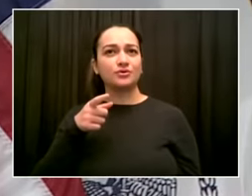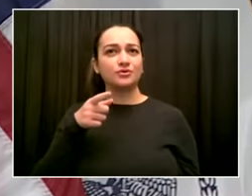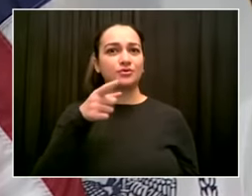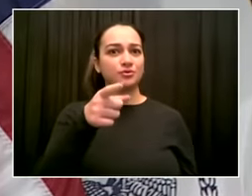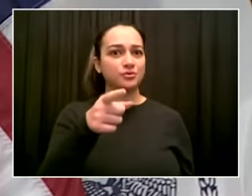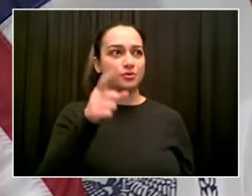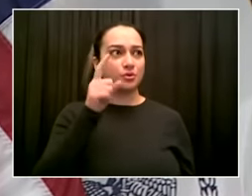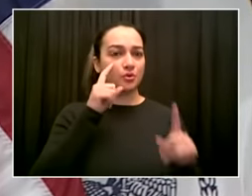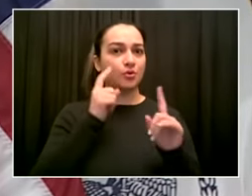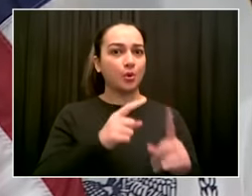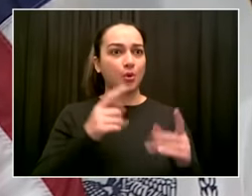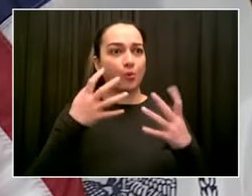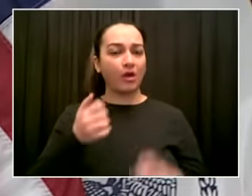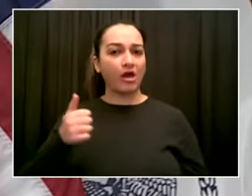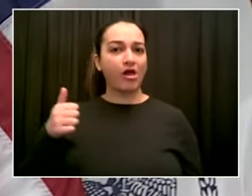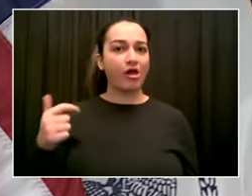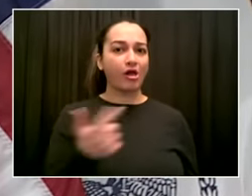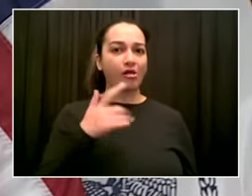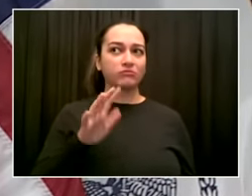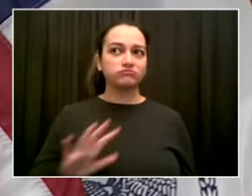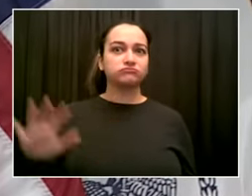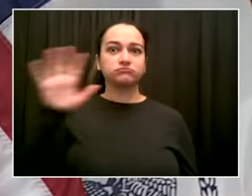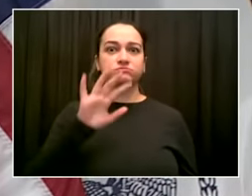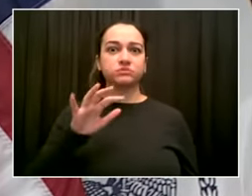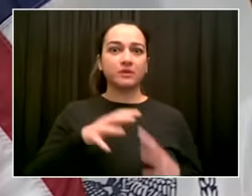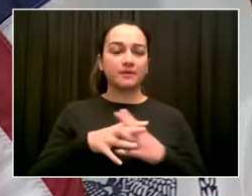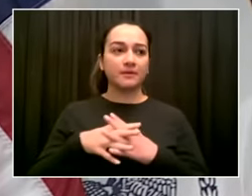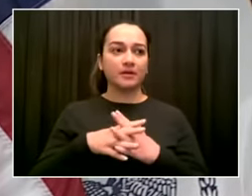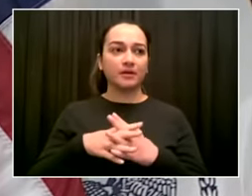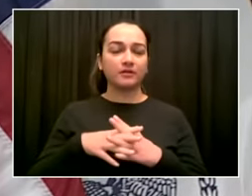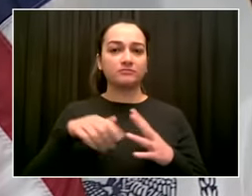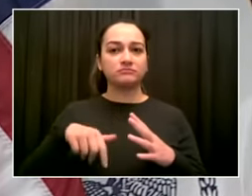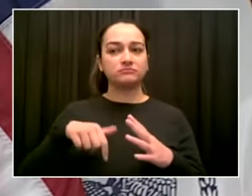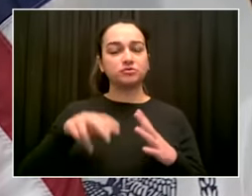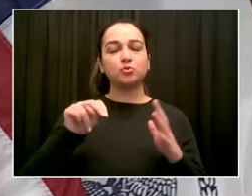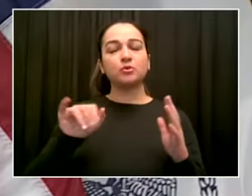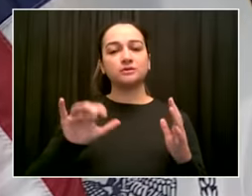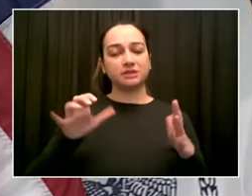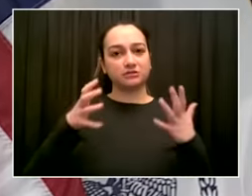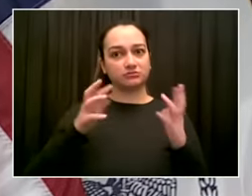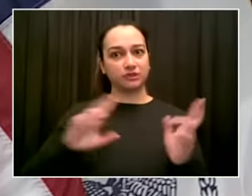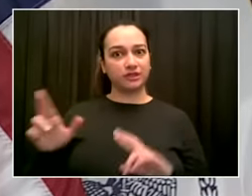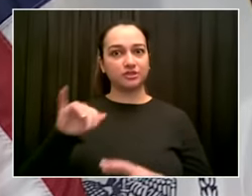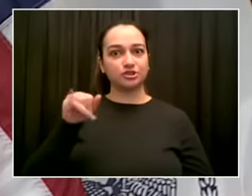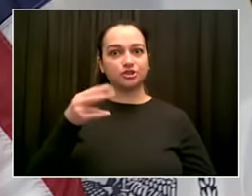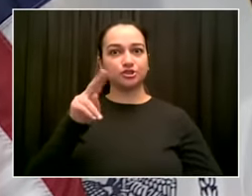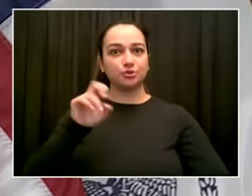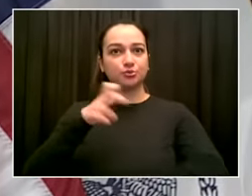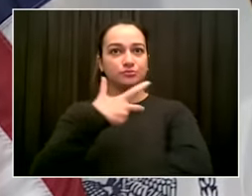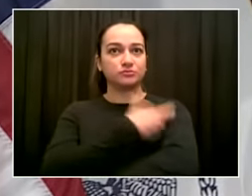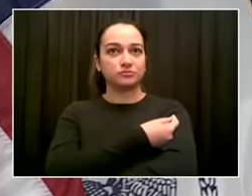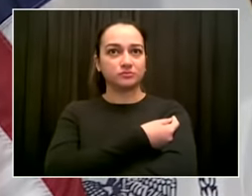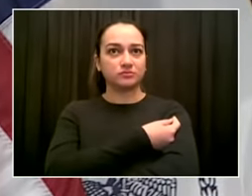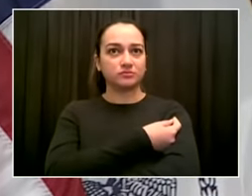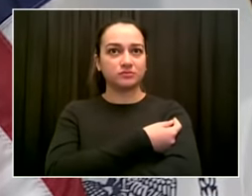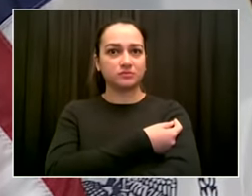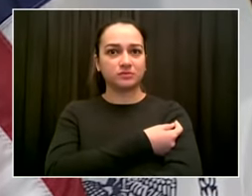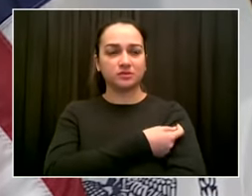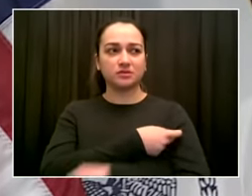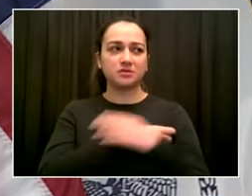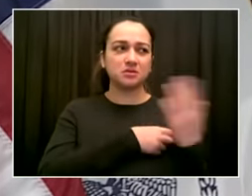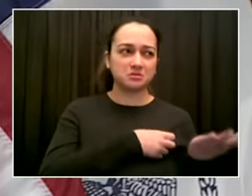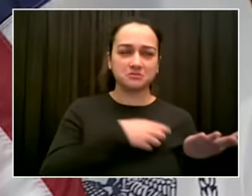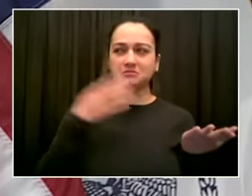end of the summer or early fall to vaccinate all New York City adults? It's a great question. I spoke to the